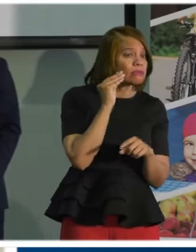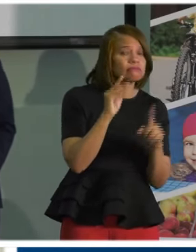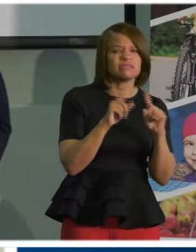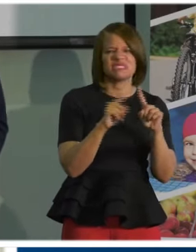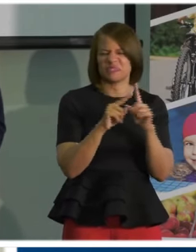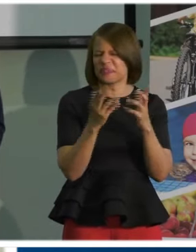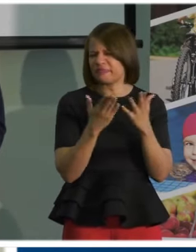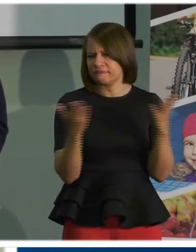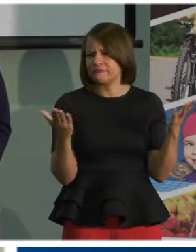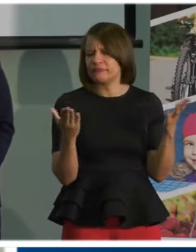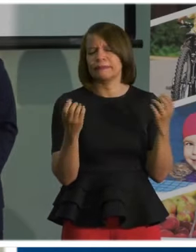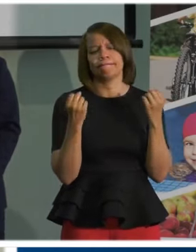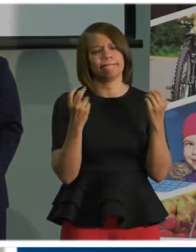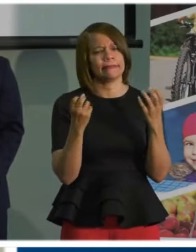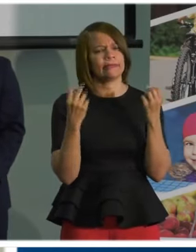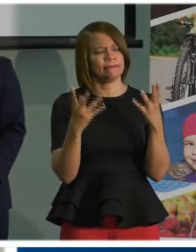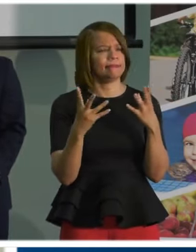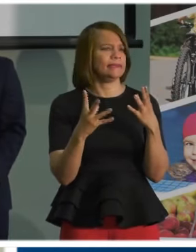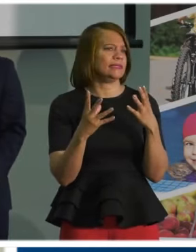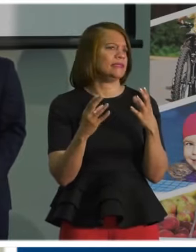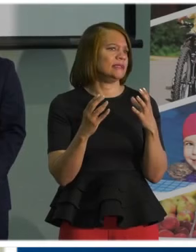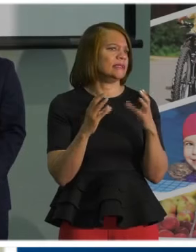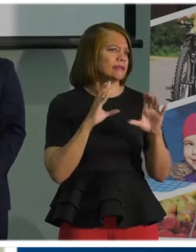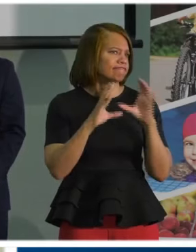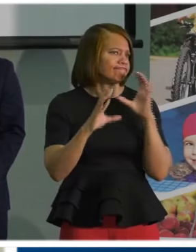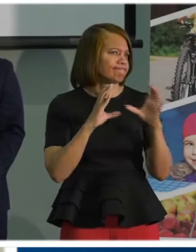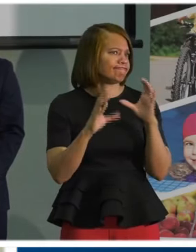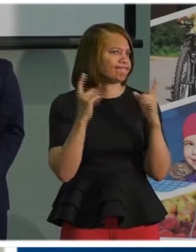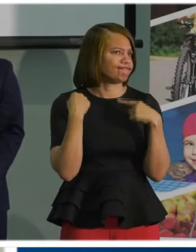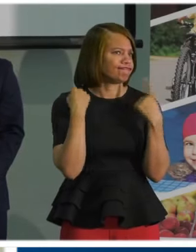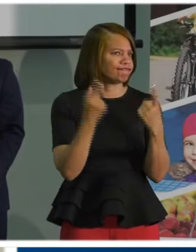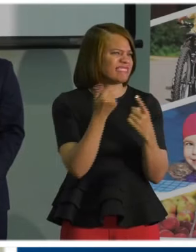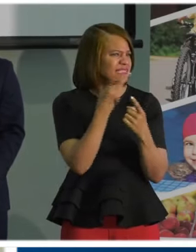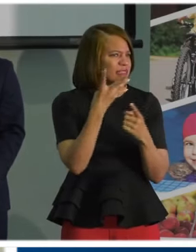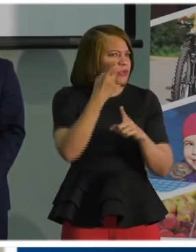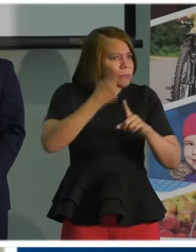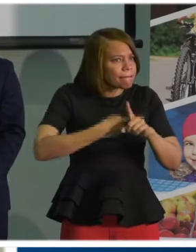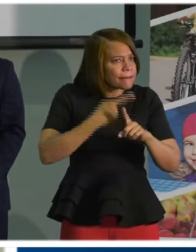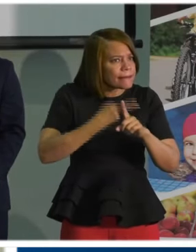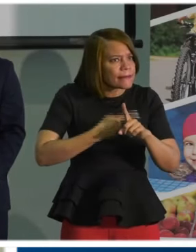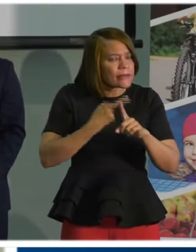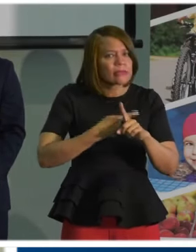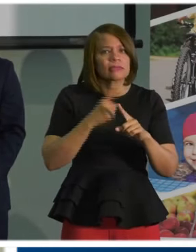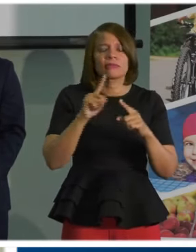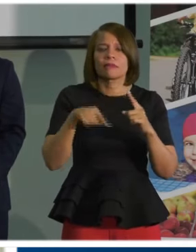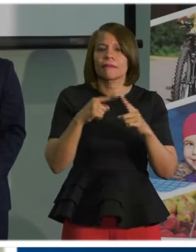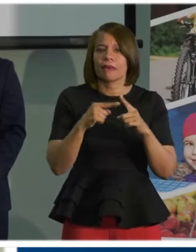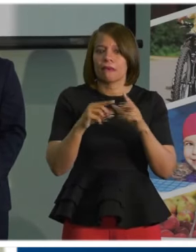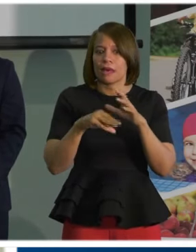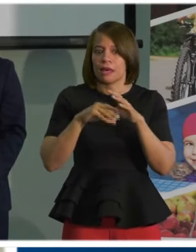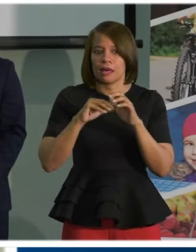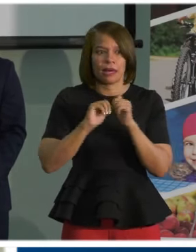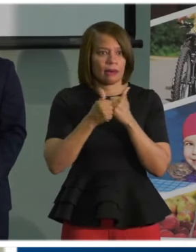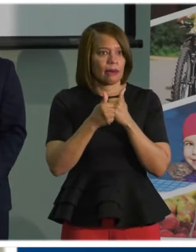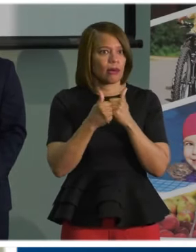Countless conversations over the months about coming out of those stay-at-home orders and reopening